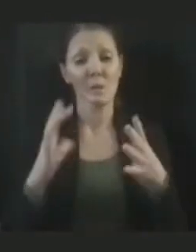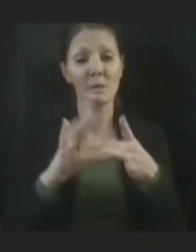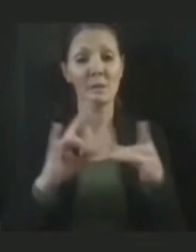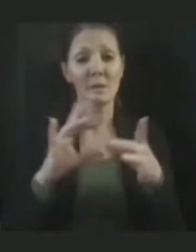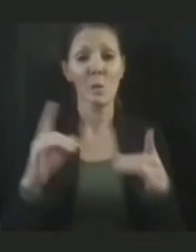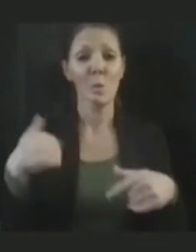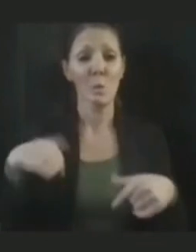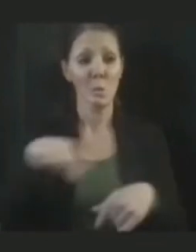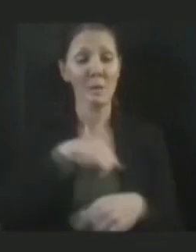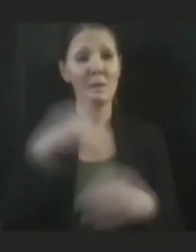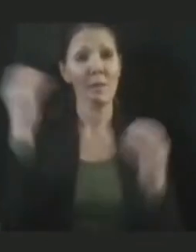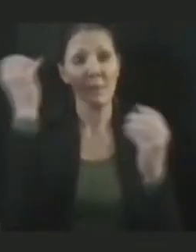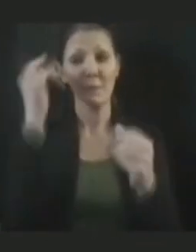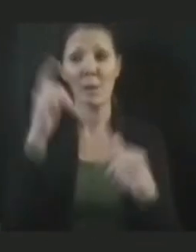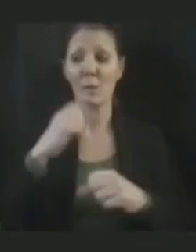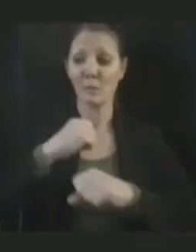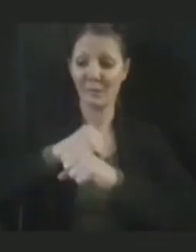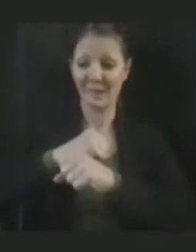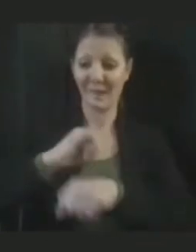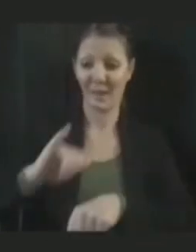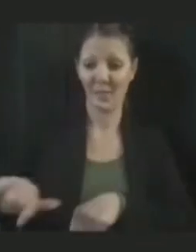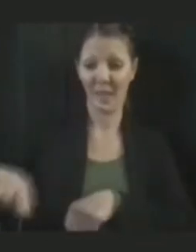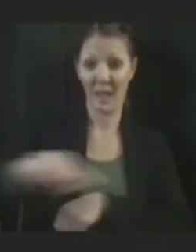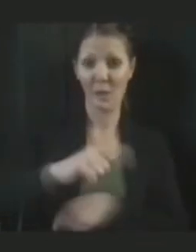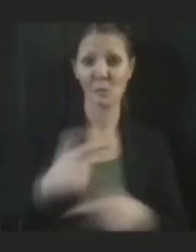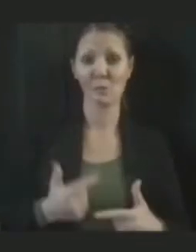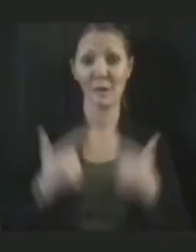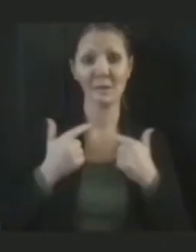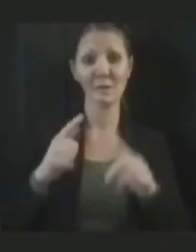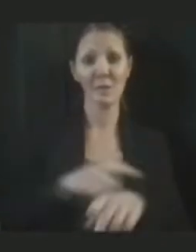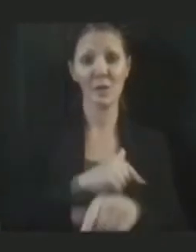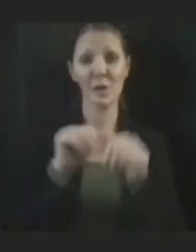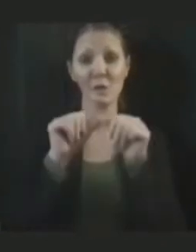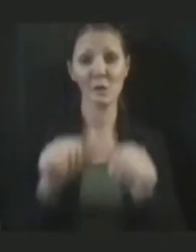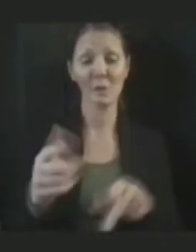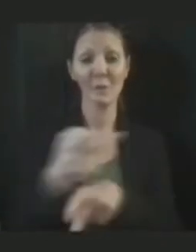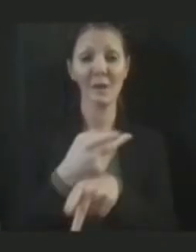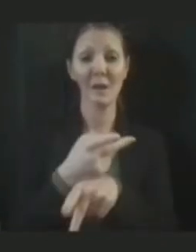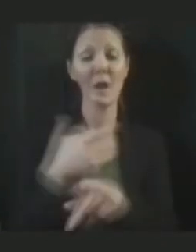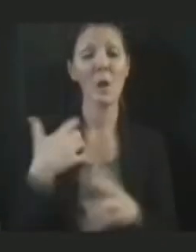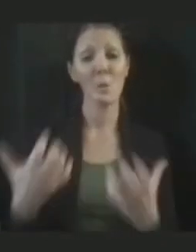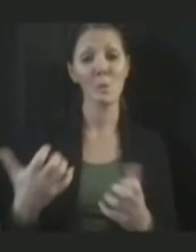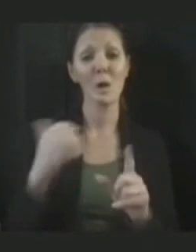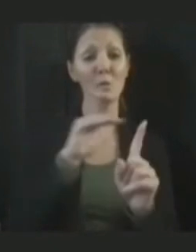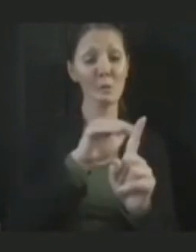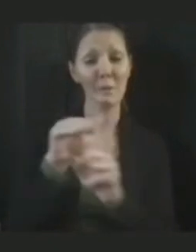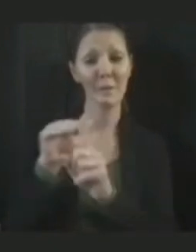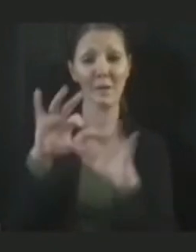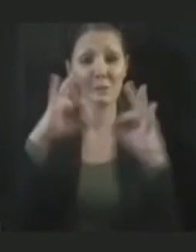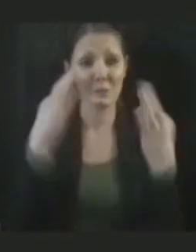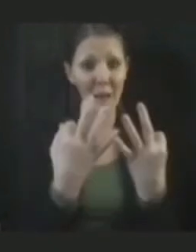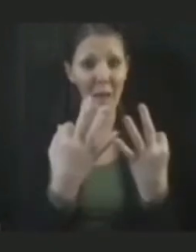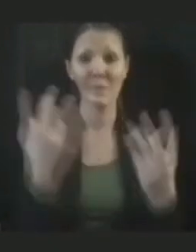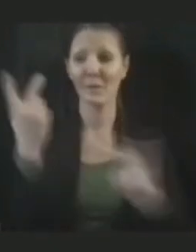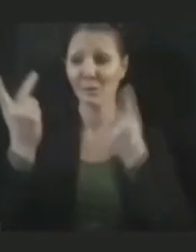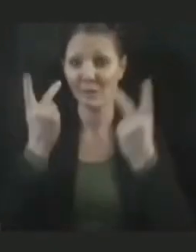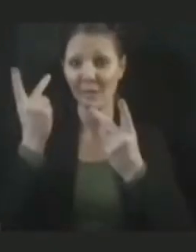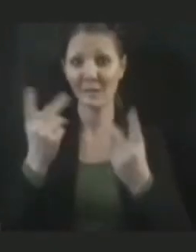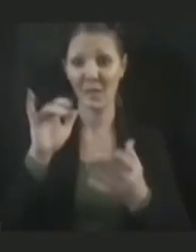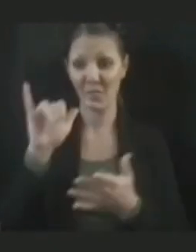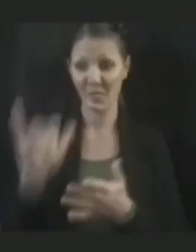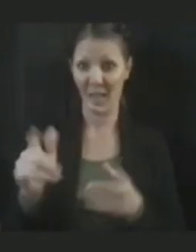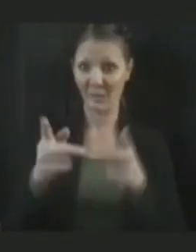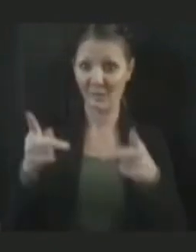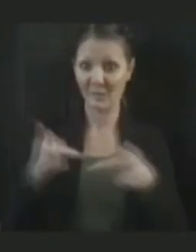long-term care, I'd like to just remind families and visitors to these facilities that it's also really important for